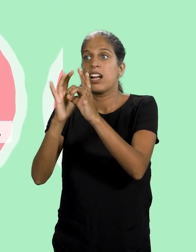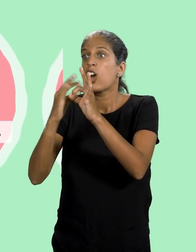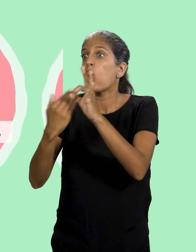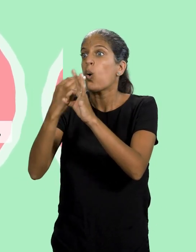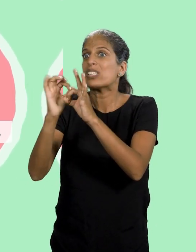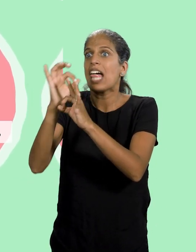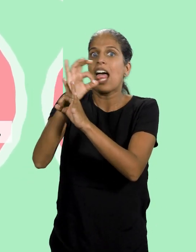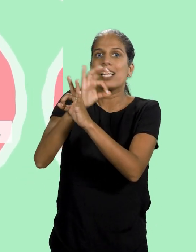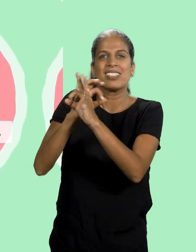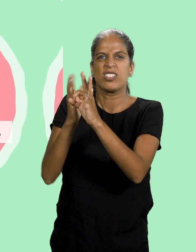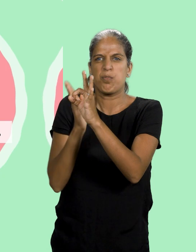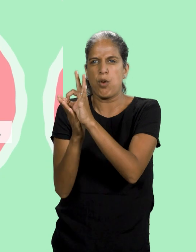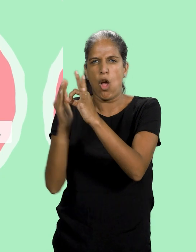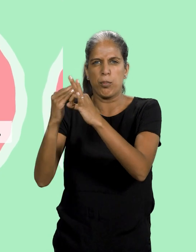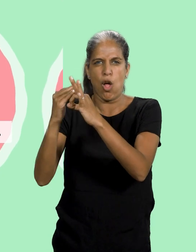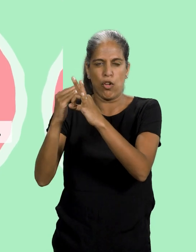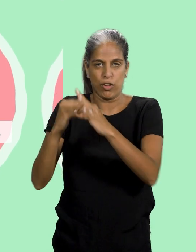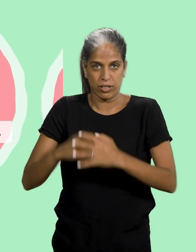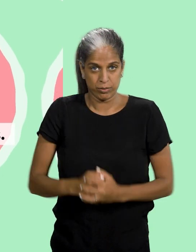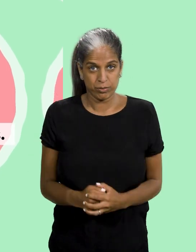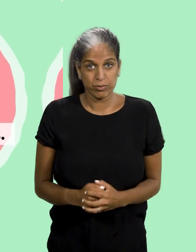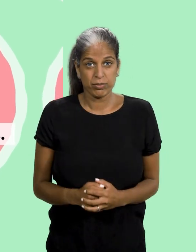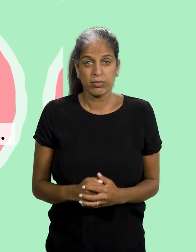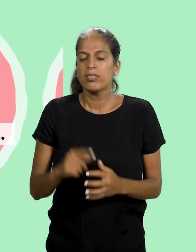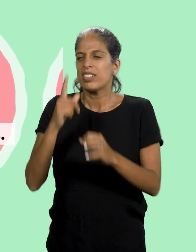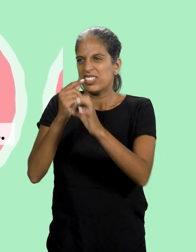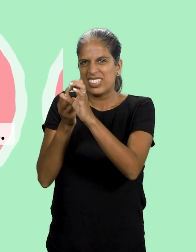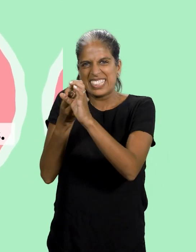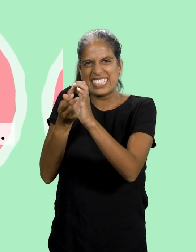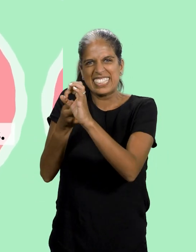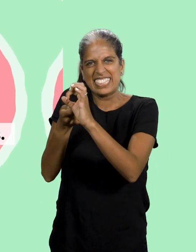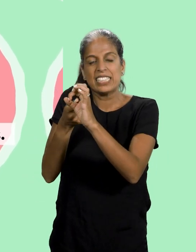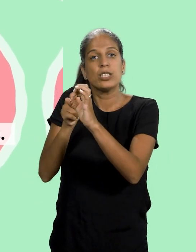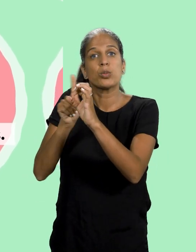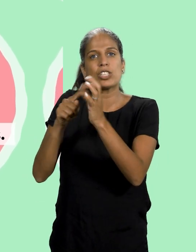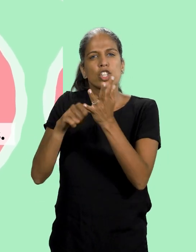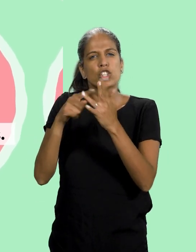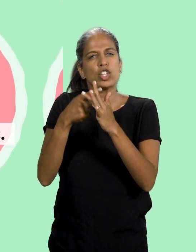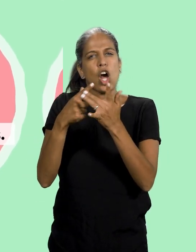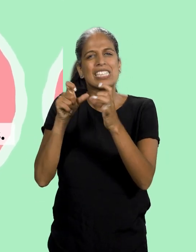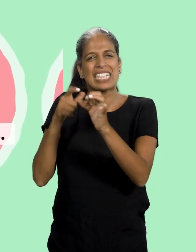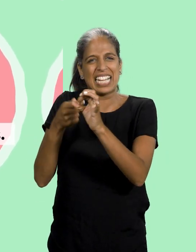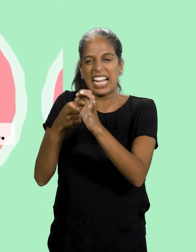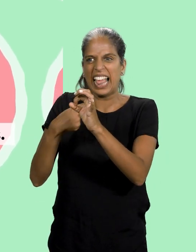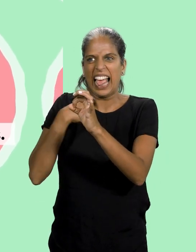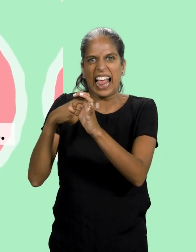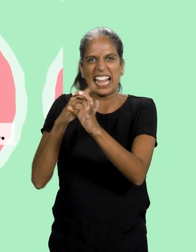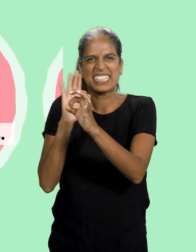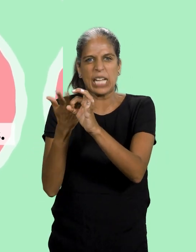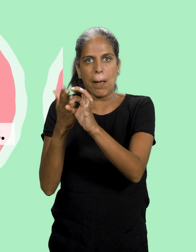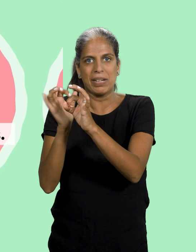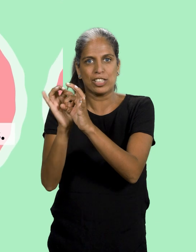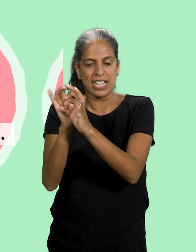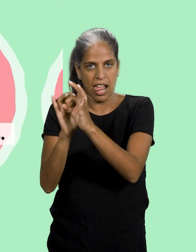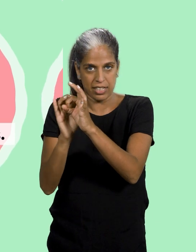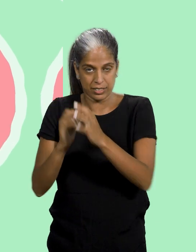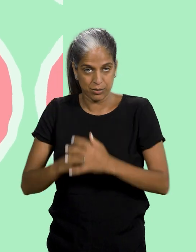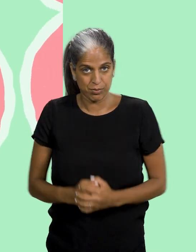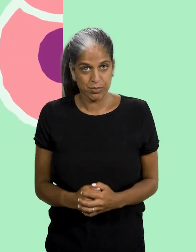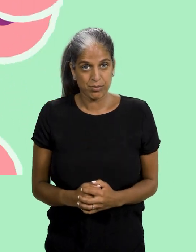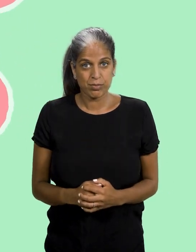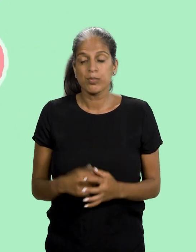cells dividing and making new cells. They can deliver toxic substances to kill or damage the cells.